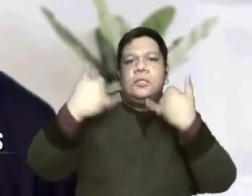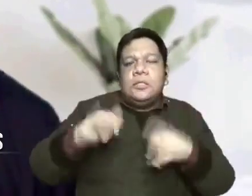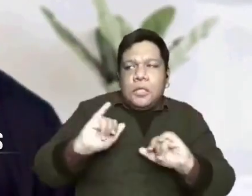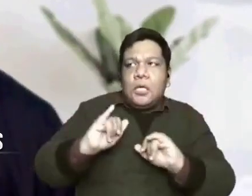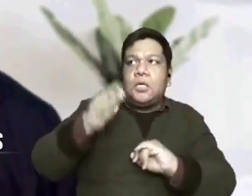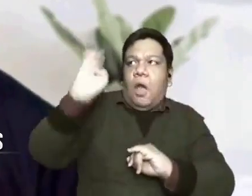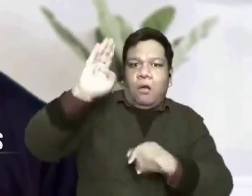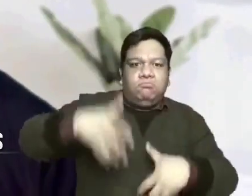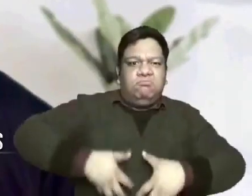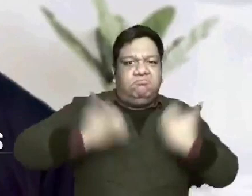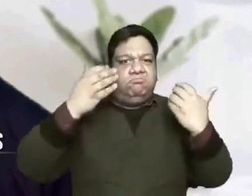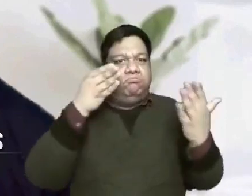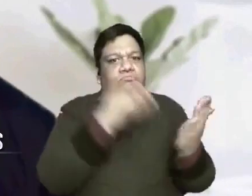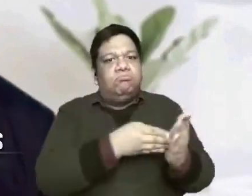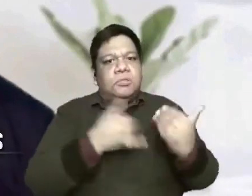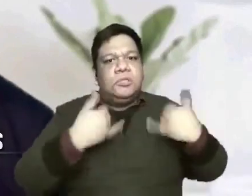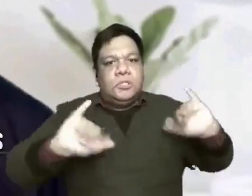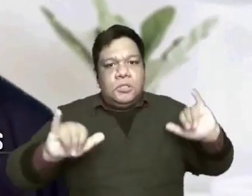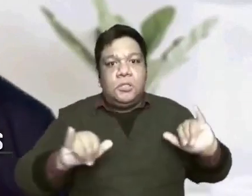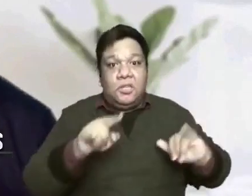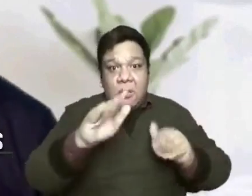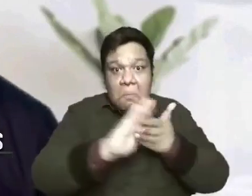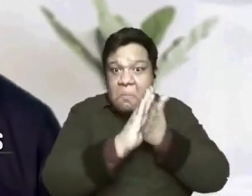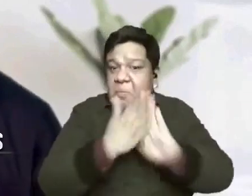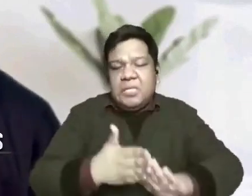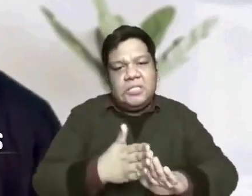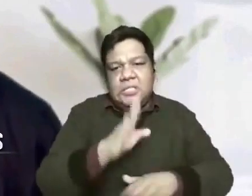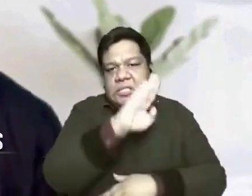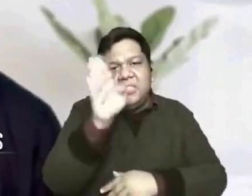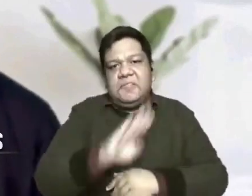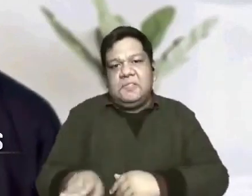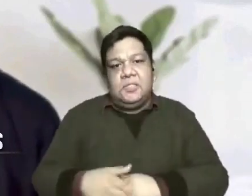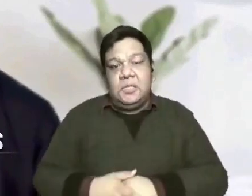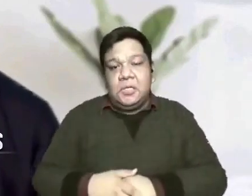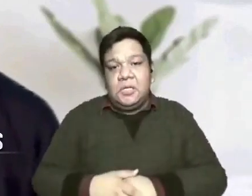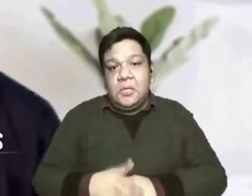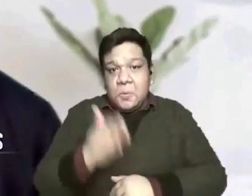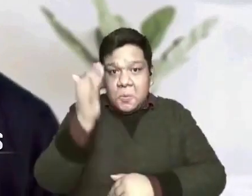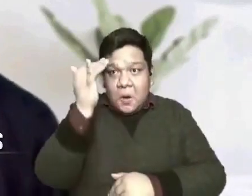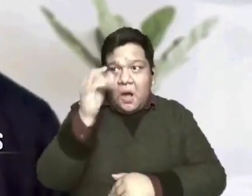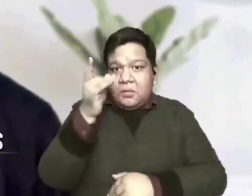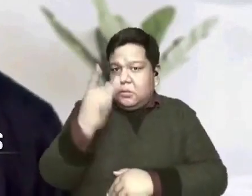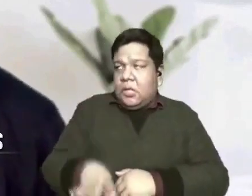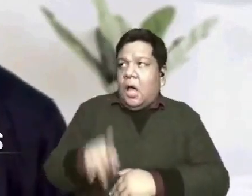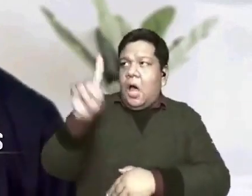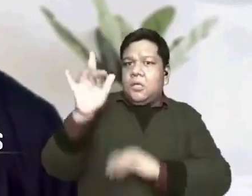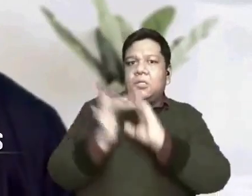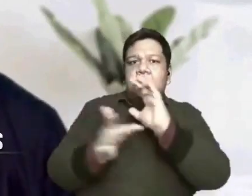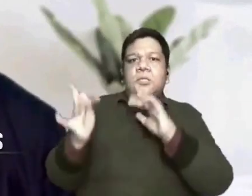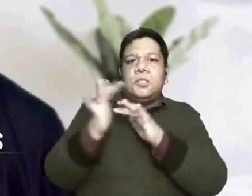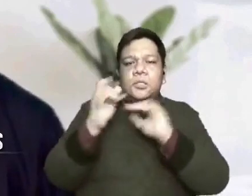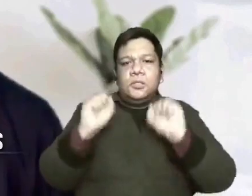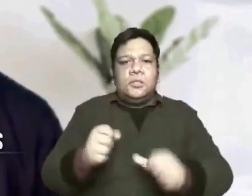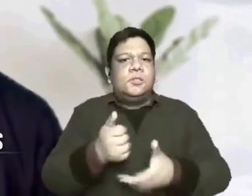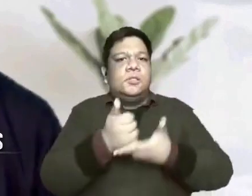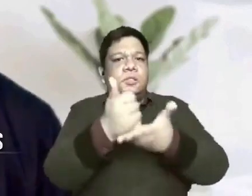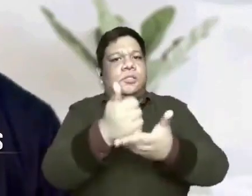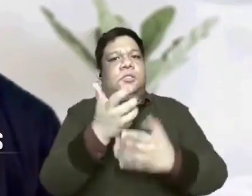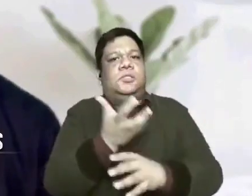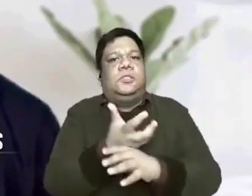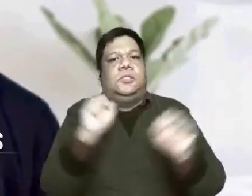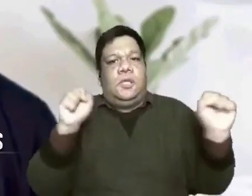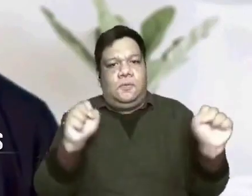of God and you will never find peace because only the Lord Jesus Christ can save you